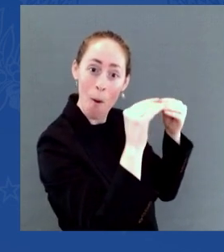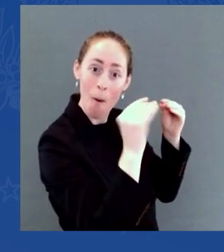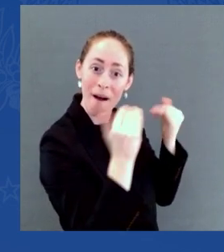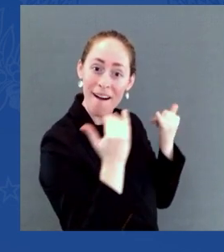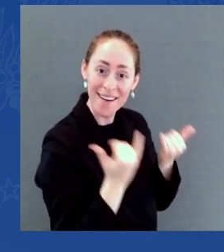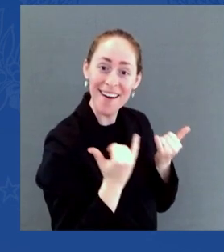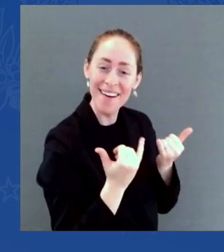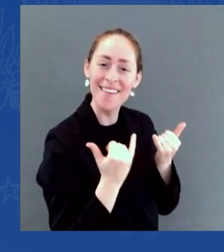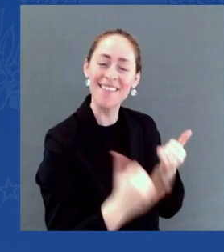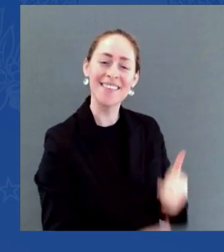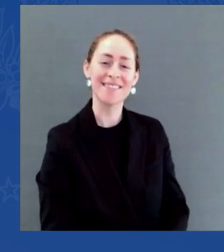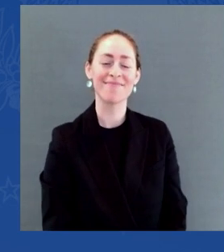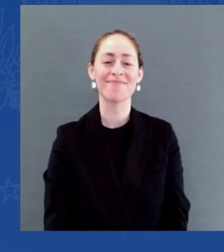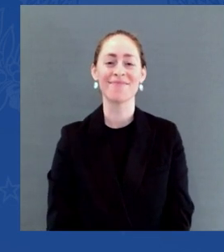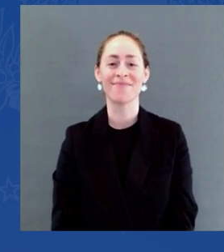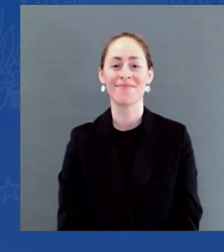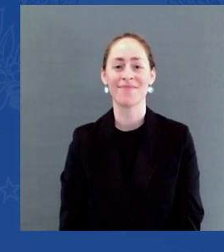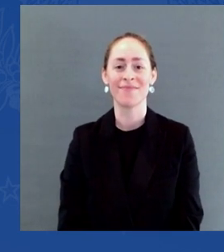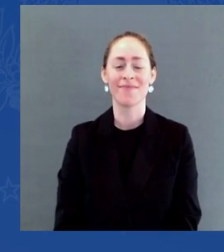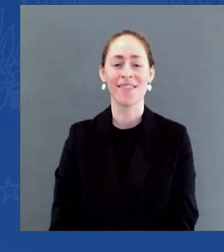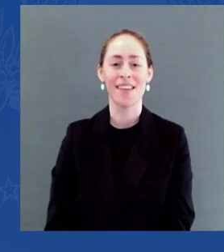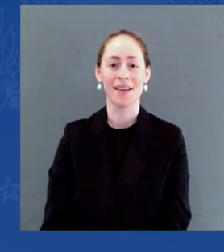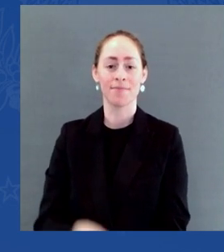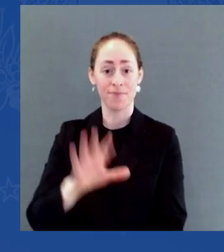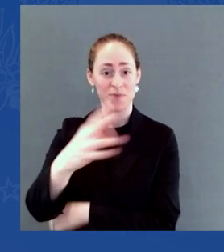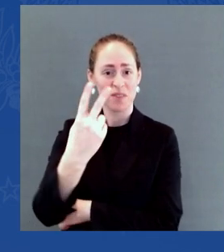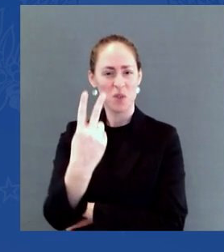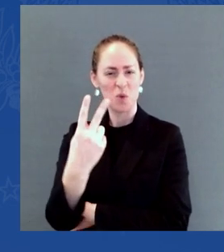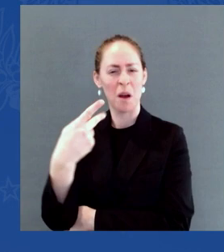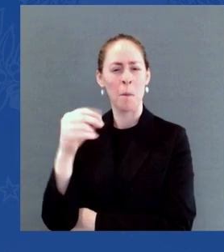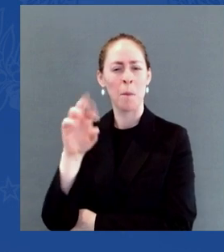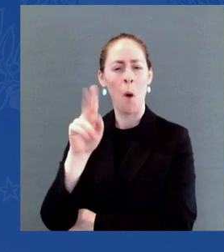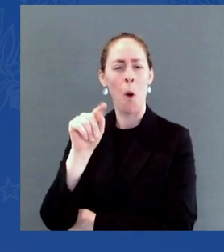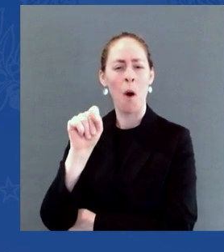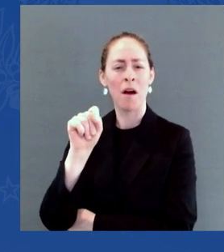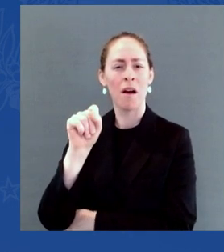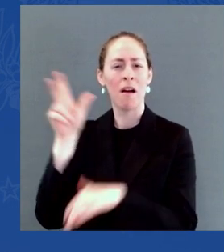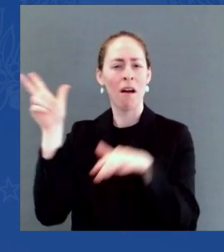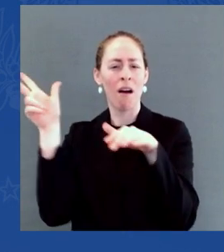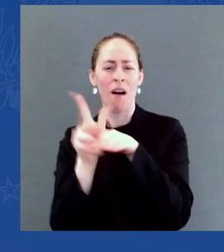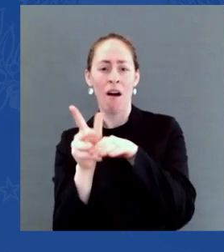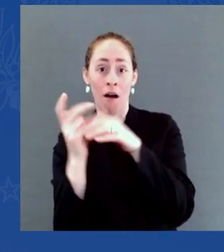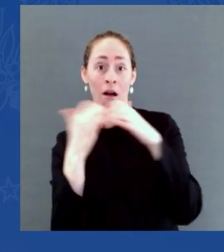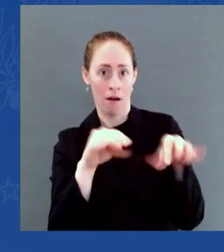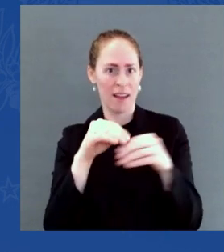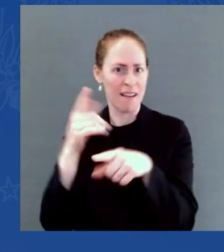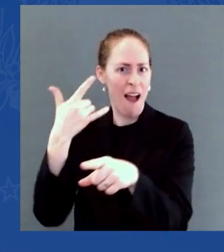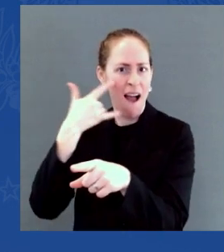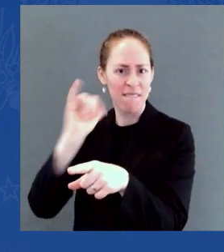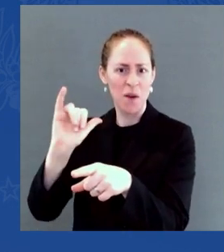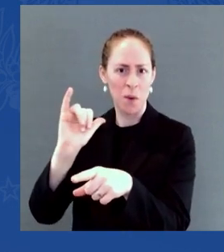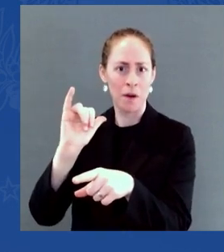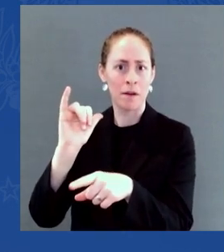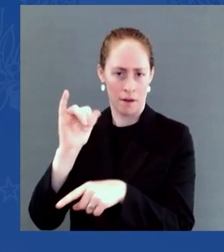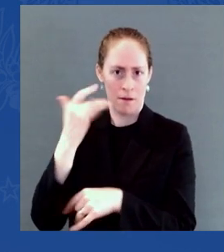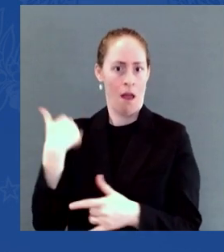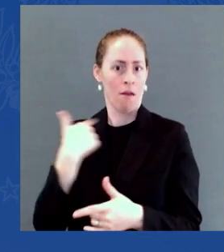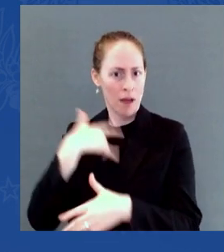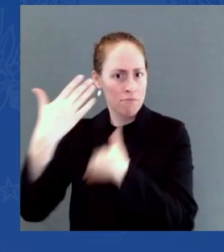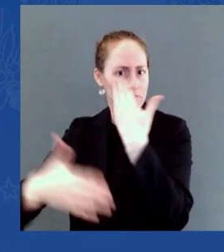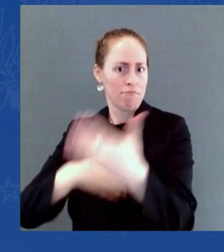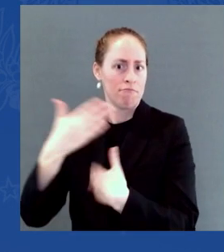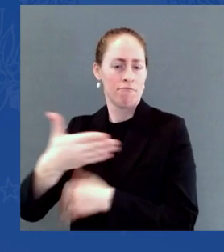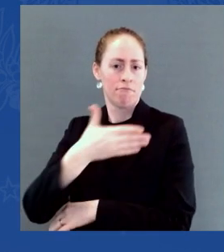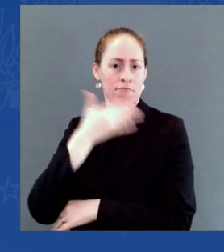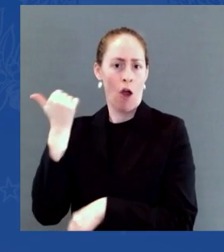so far this year than last year. By working with business and labor, my administration has been able to handle the huge surge in goods